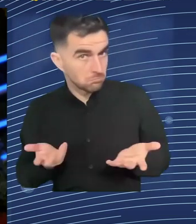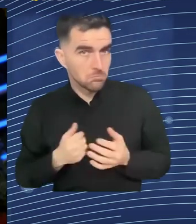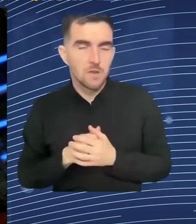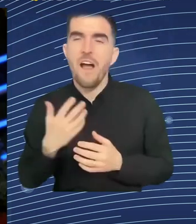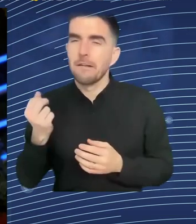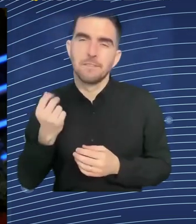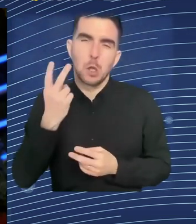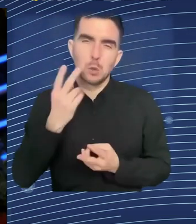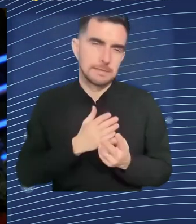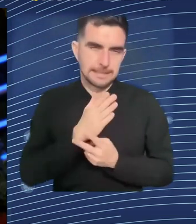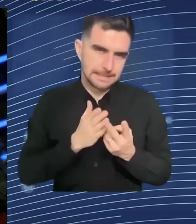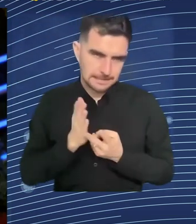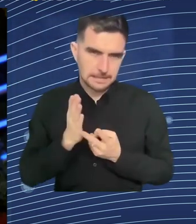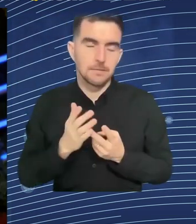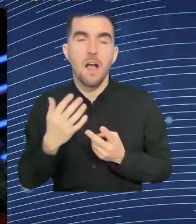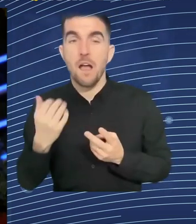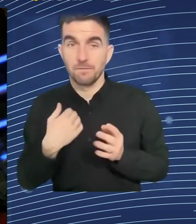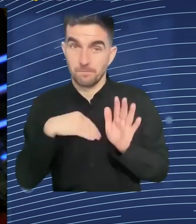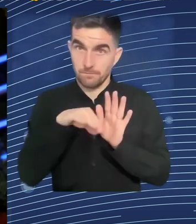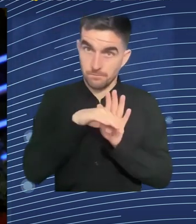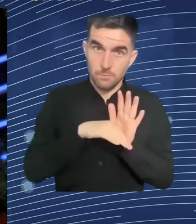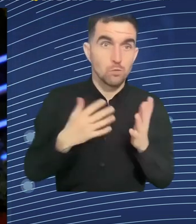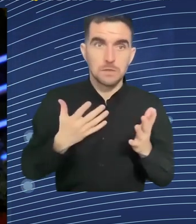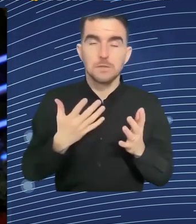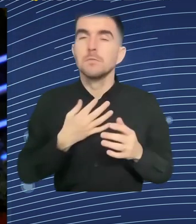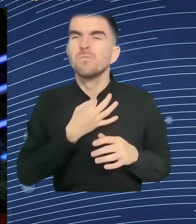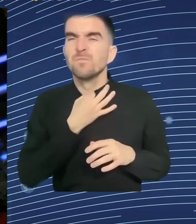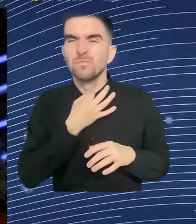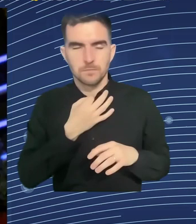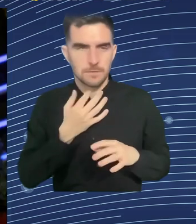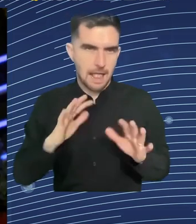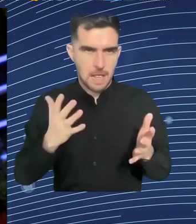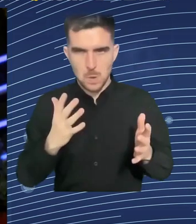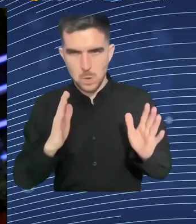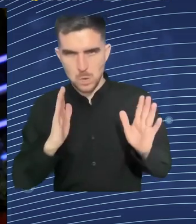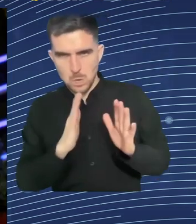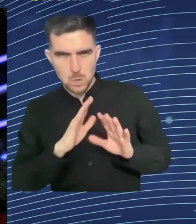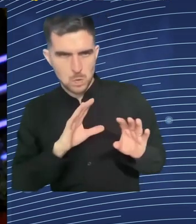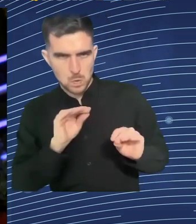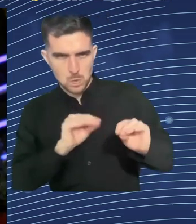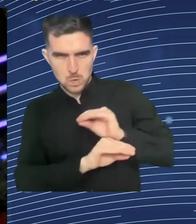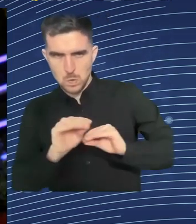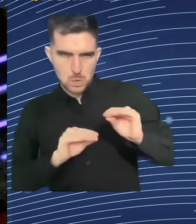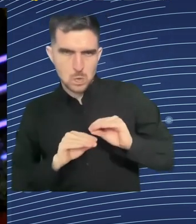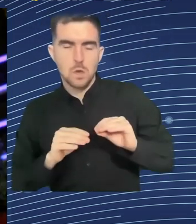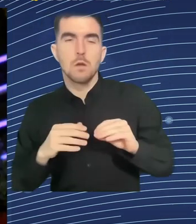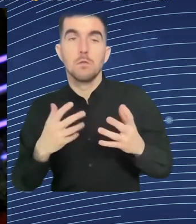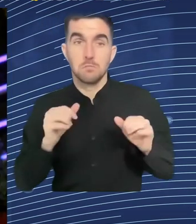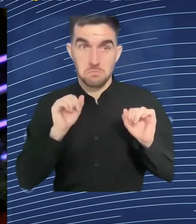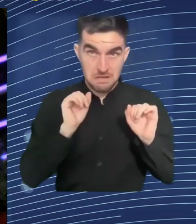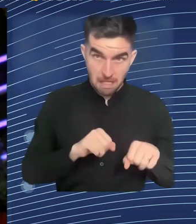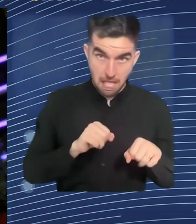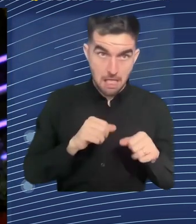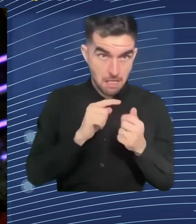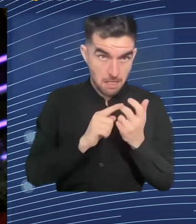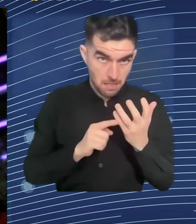mindset of I must protect for my values. I must prevent bad things from happening. That's only one side of the tool. The